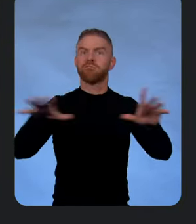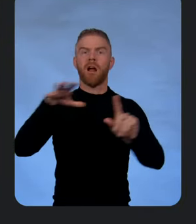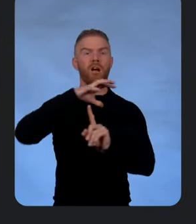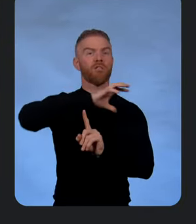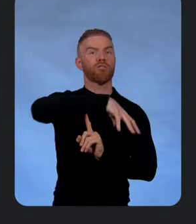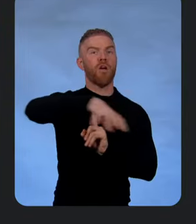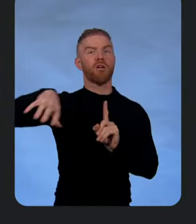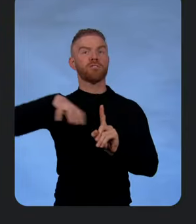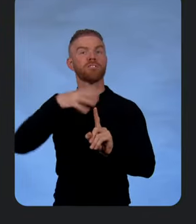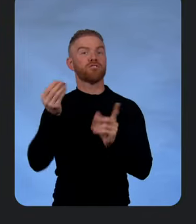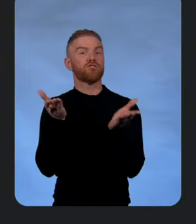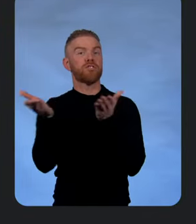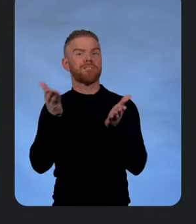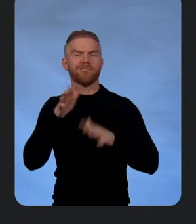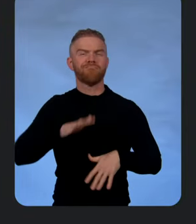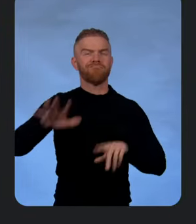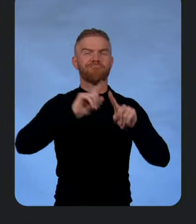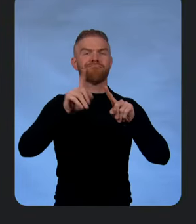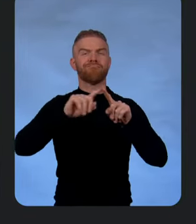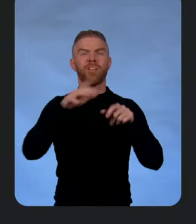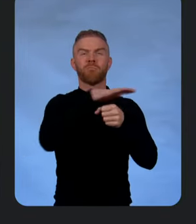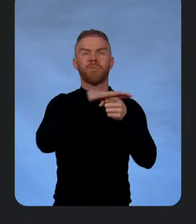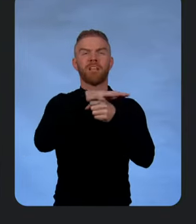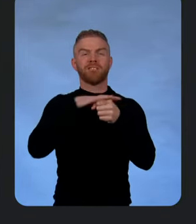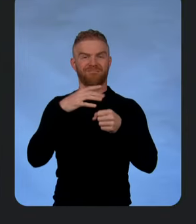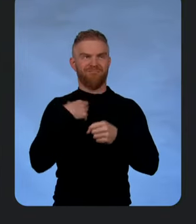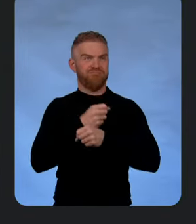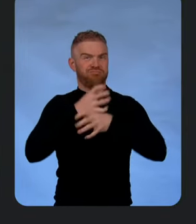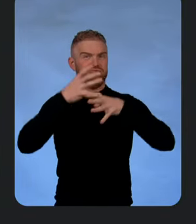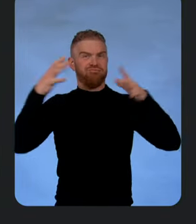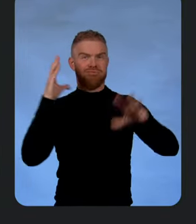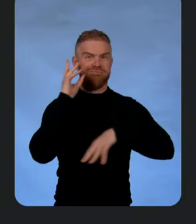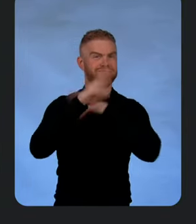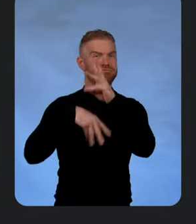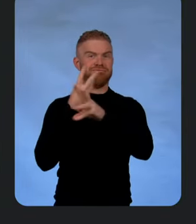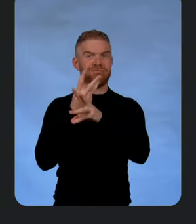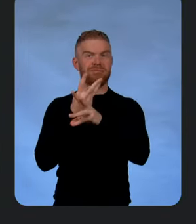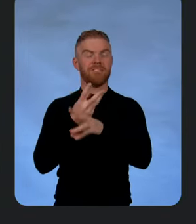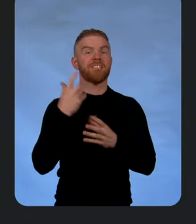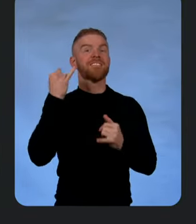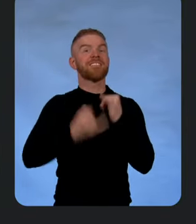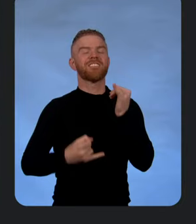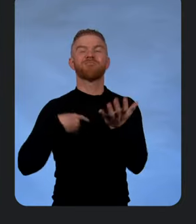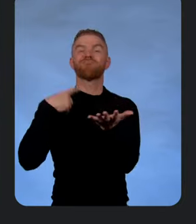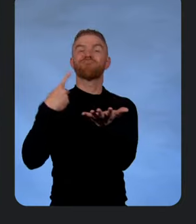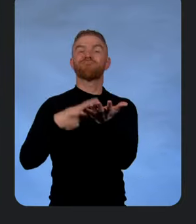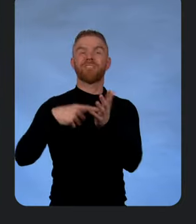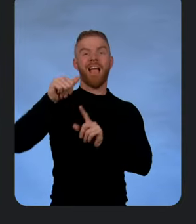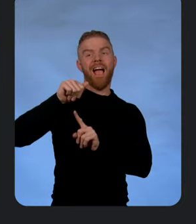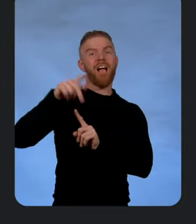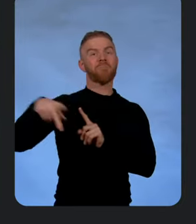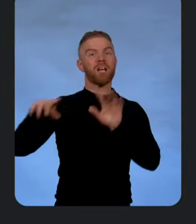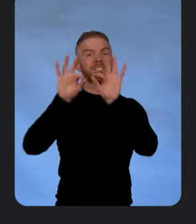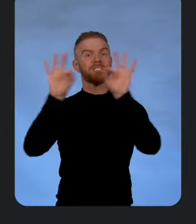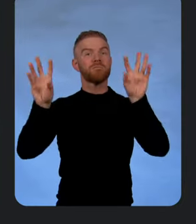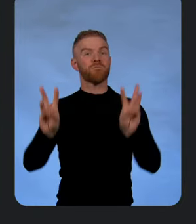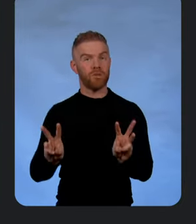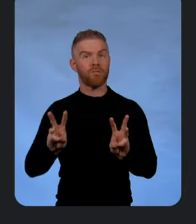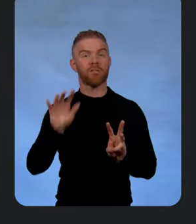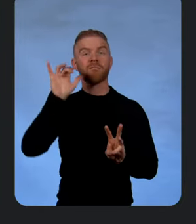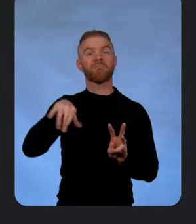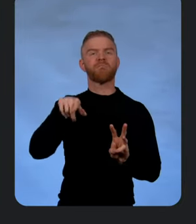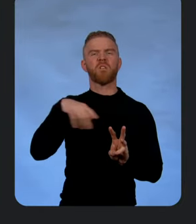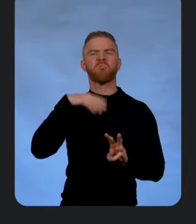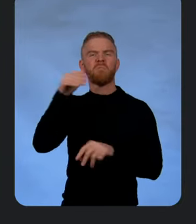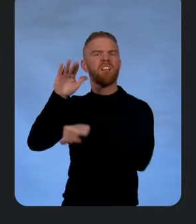different regions as we expand our global reach. Last, let's talk about the application framework. Okay. For that,